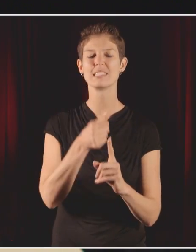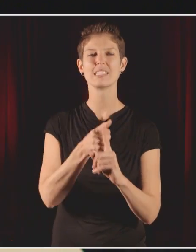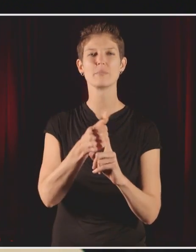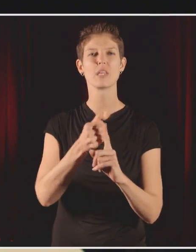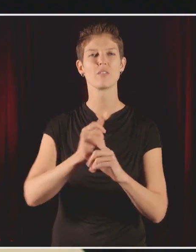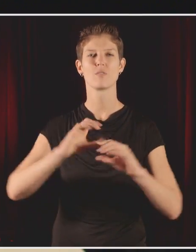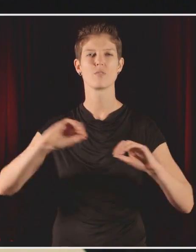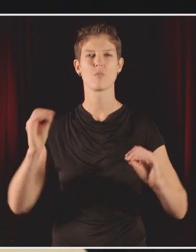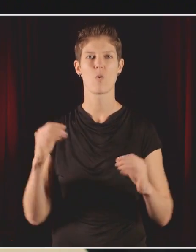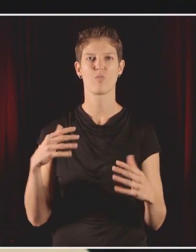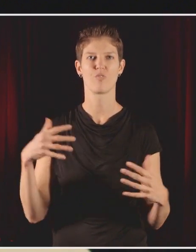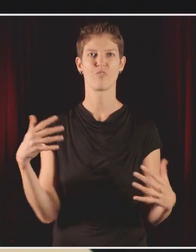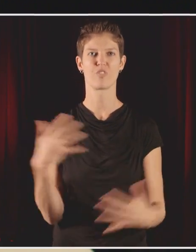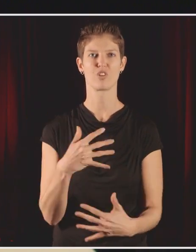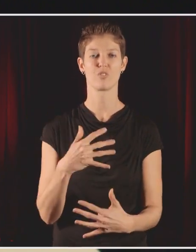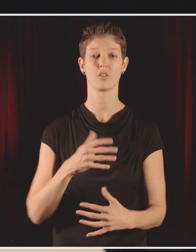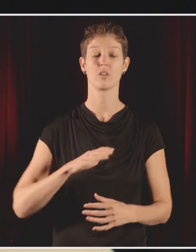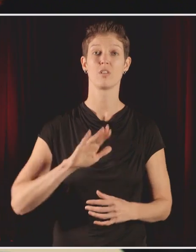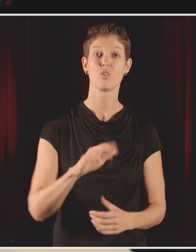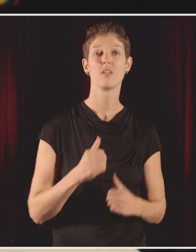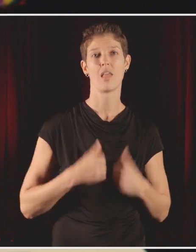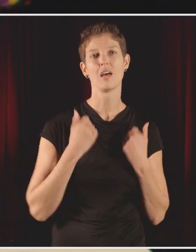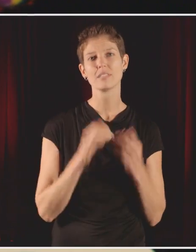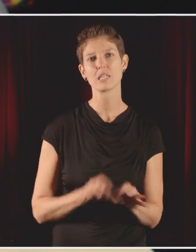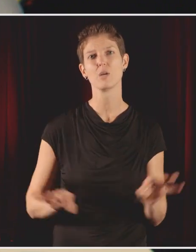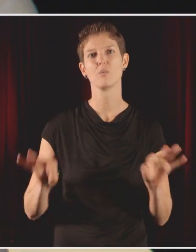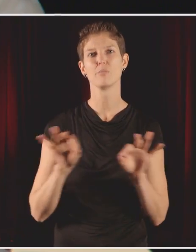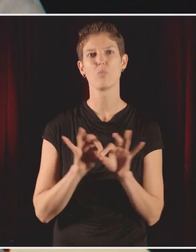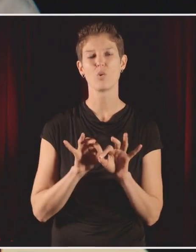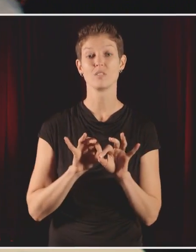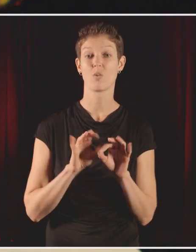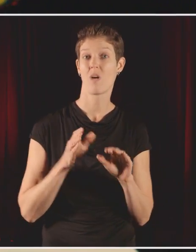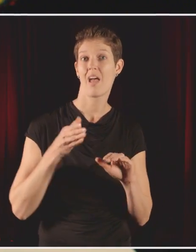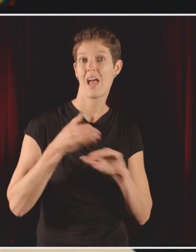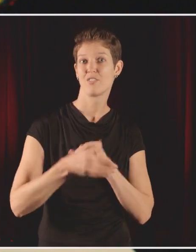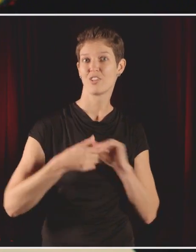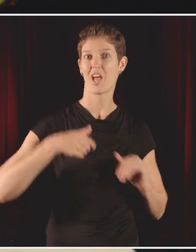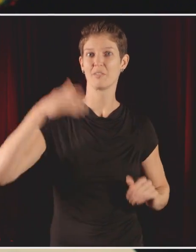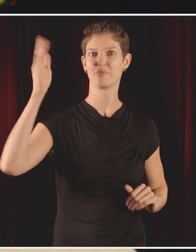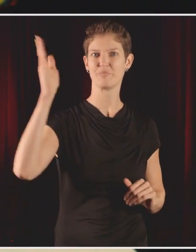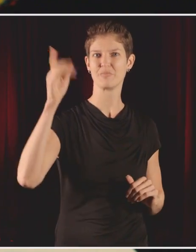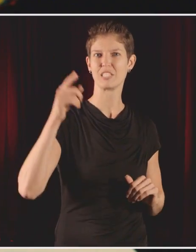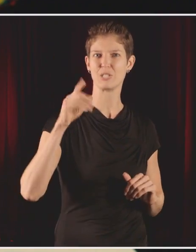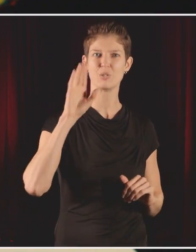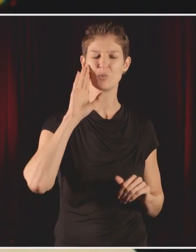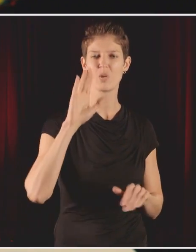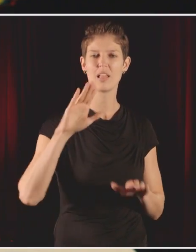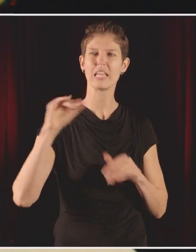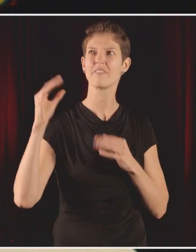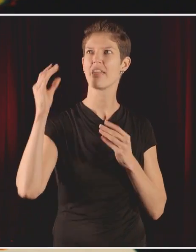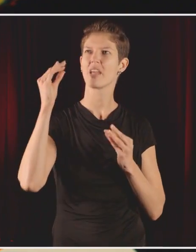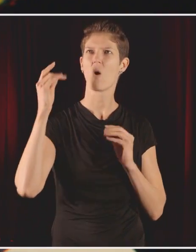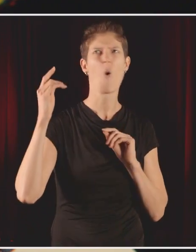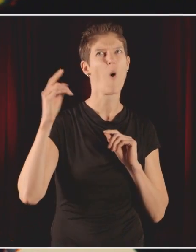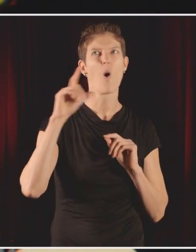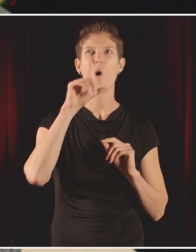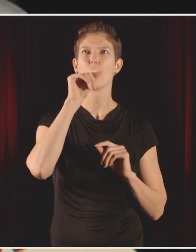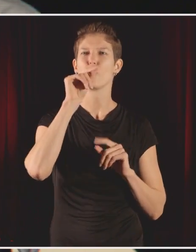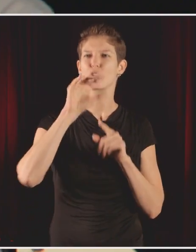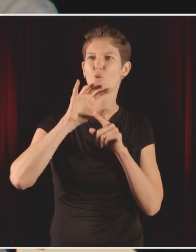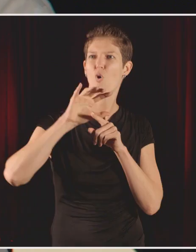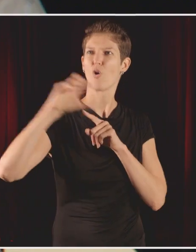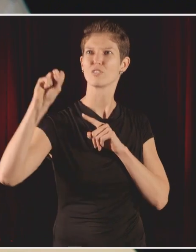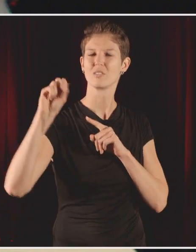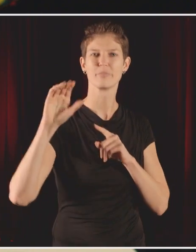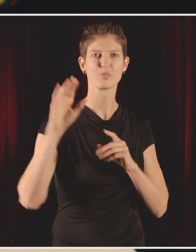were fearless, that had lives that really mattered. And I want you to walk away thinking that birds are awesome, their